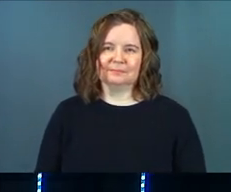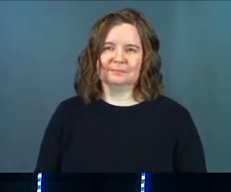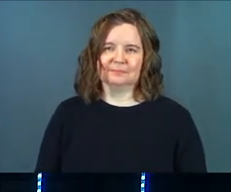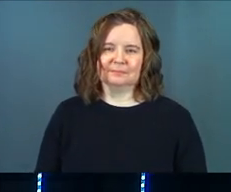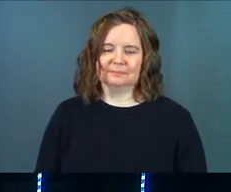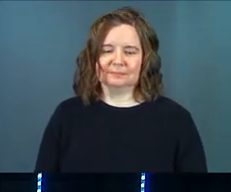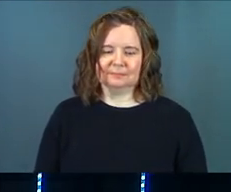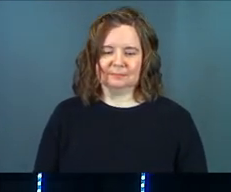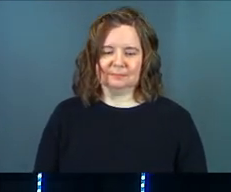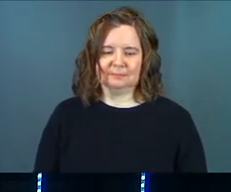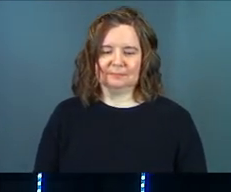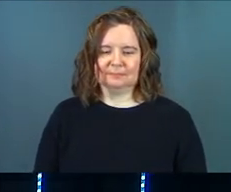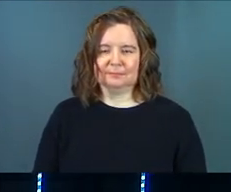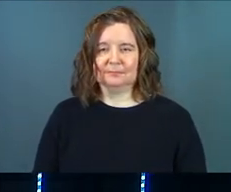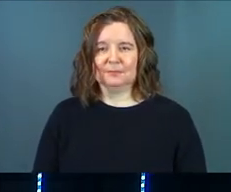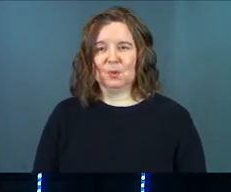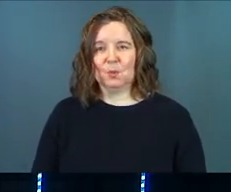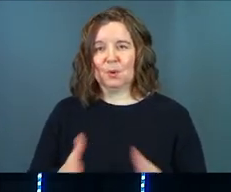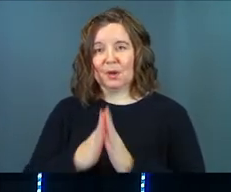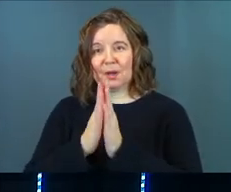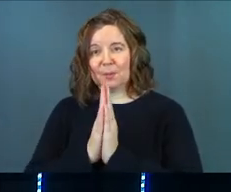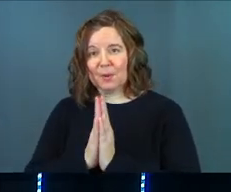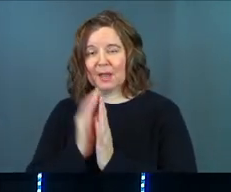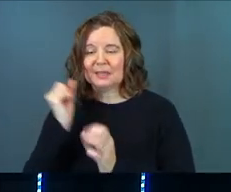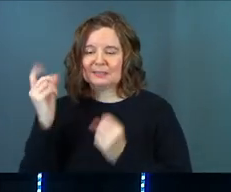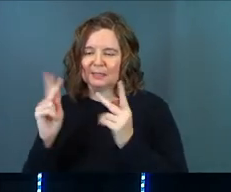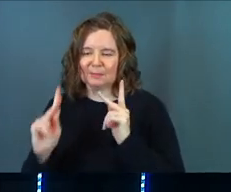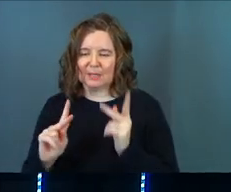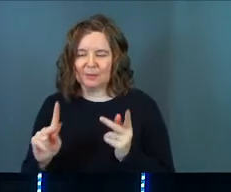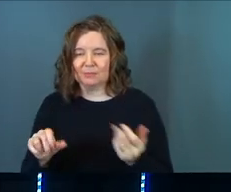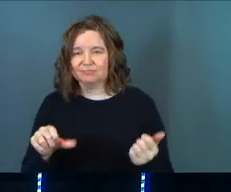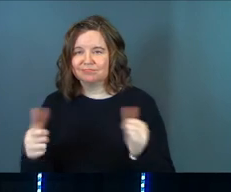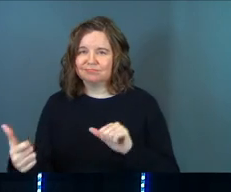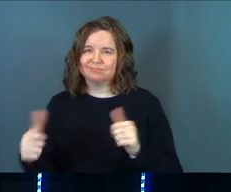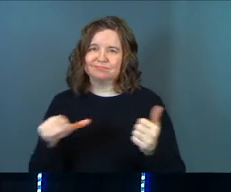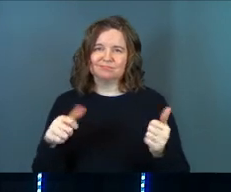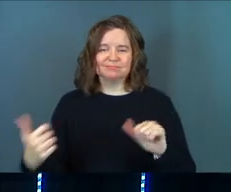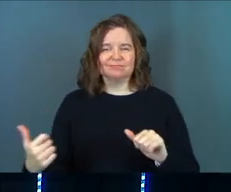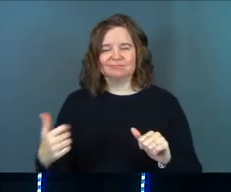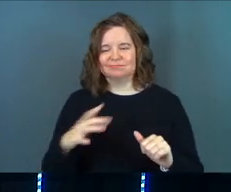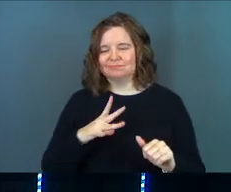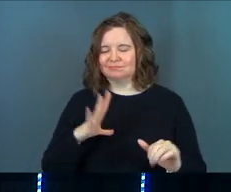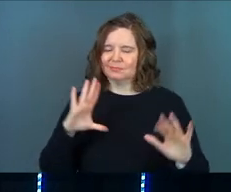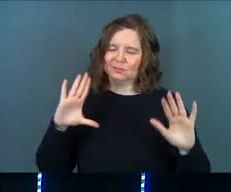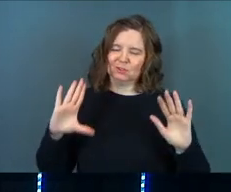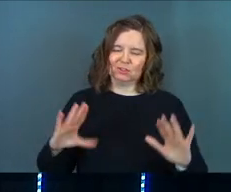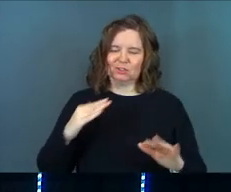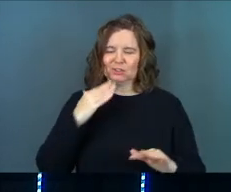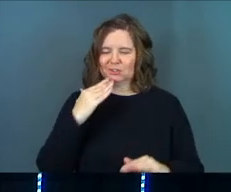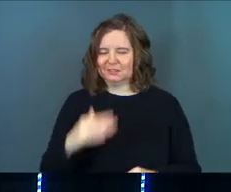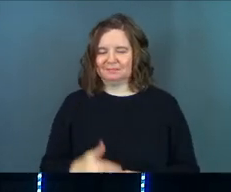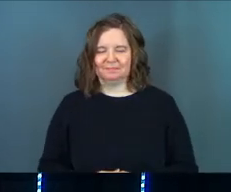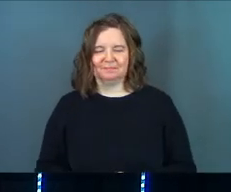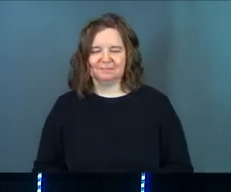We're going to pray and we're going to sing. Some people are going to get dunked in some water. It's going to be good.